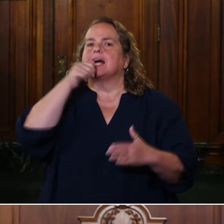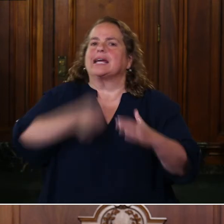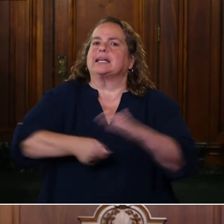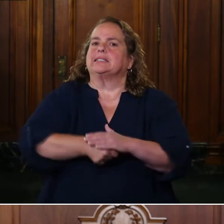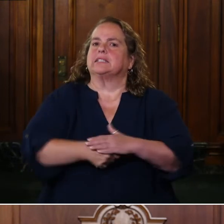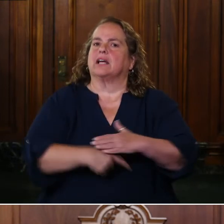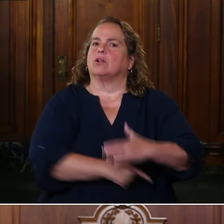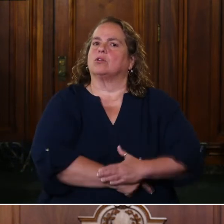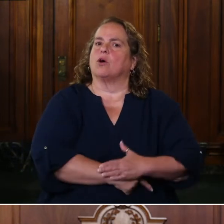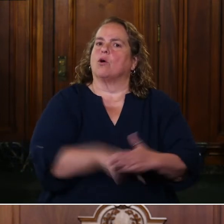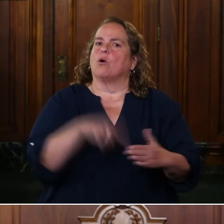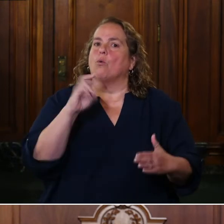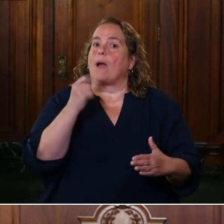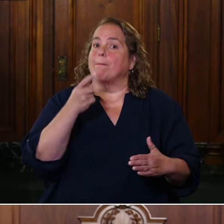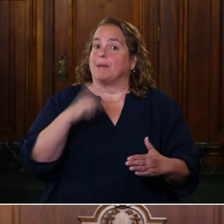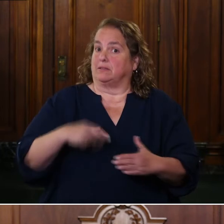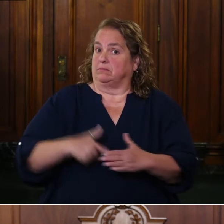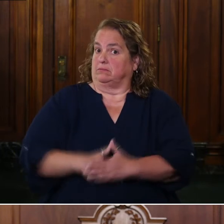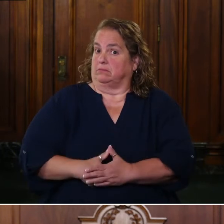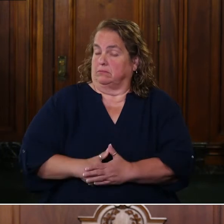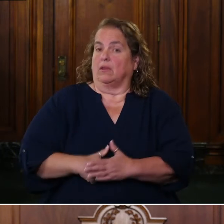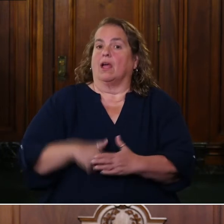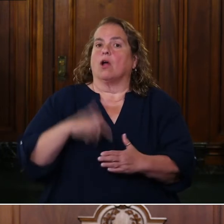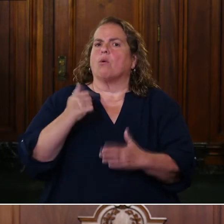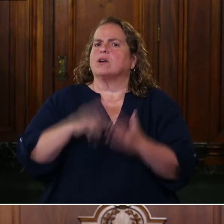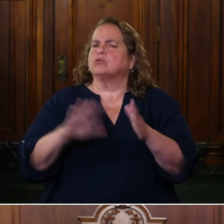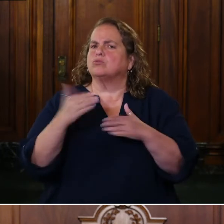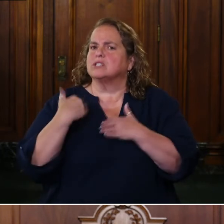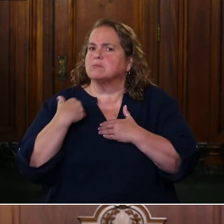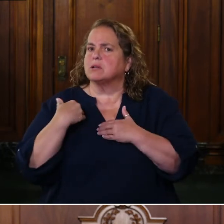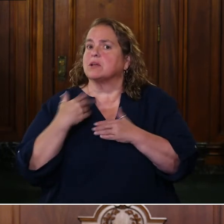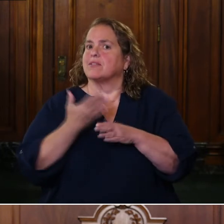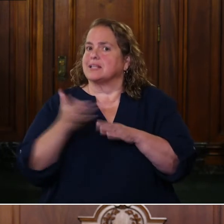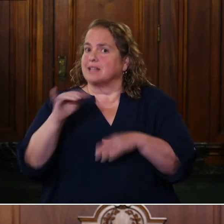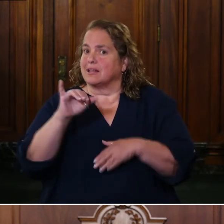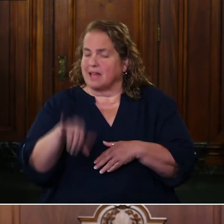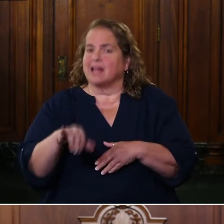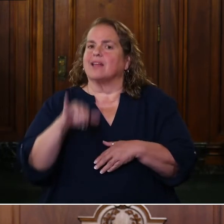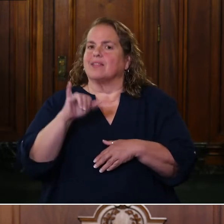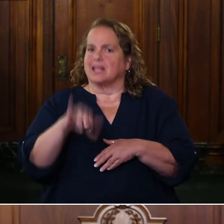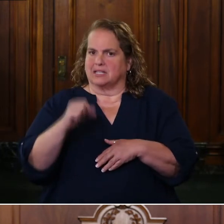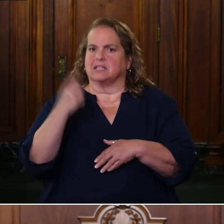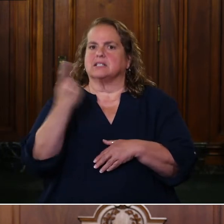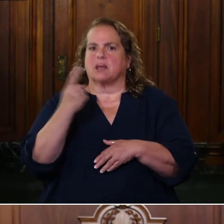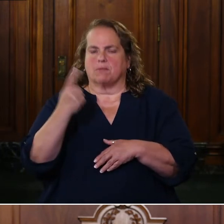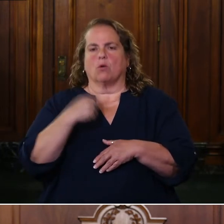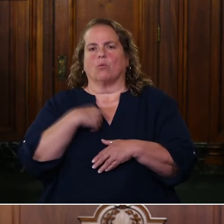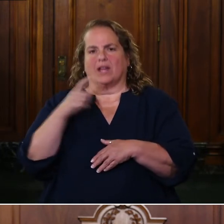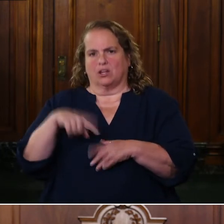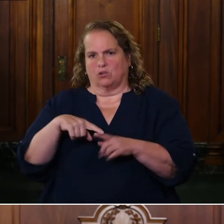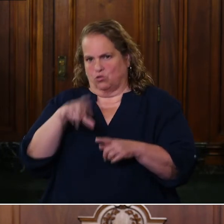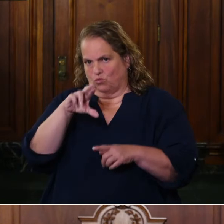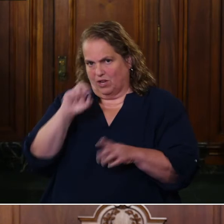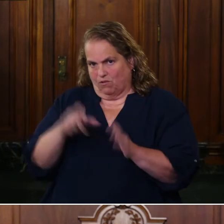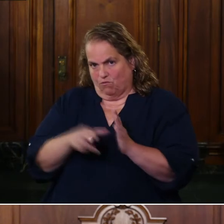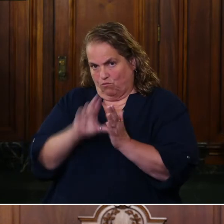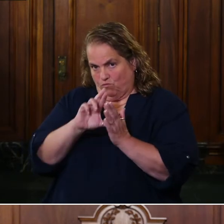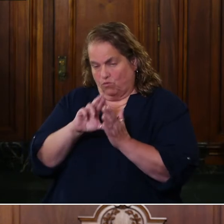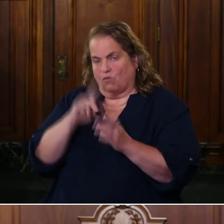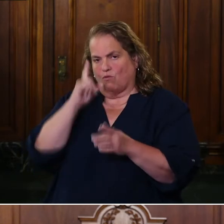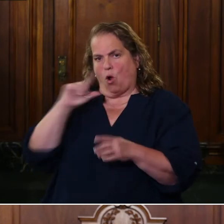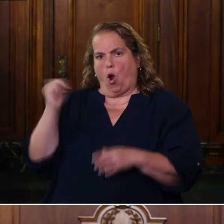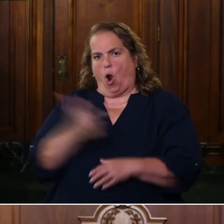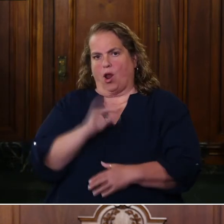tell you what your responsibilities were. Well, I think this is something that's worthy of refresher costs for all of our offices.